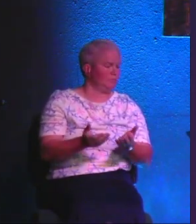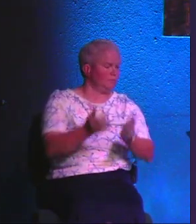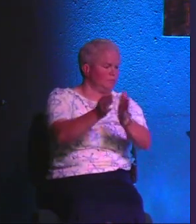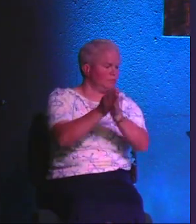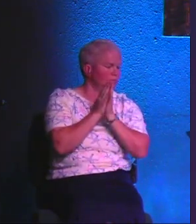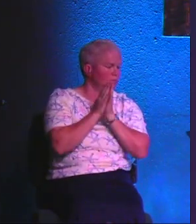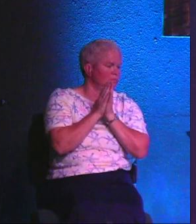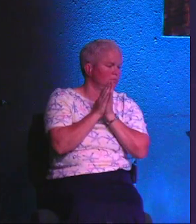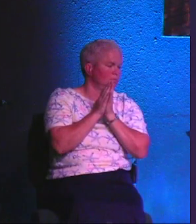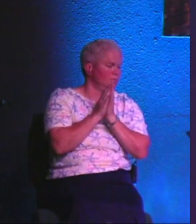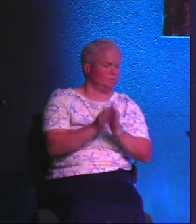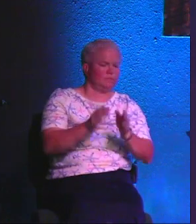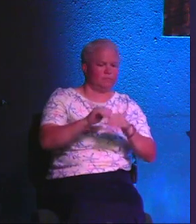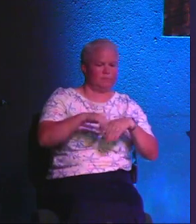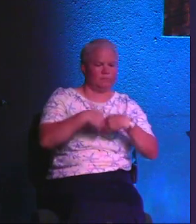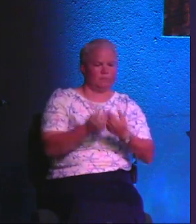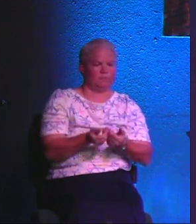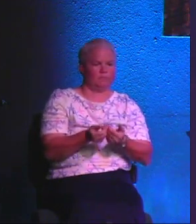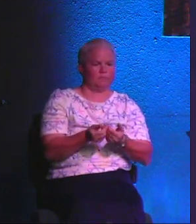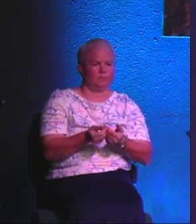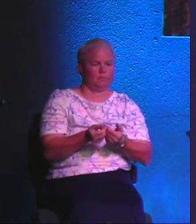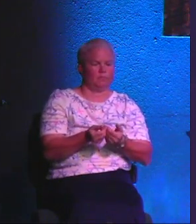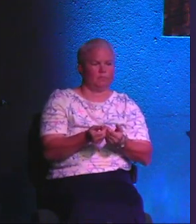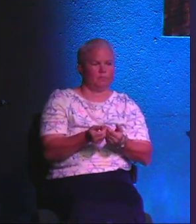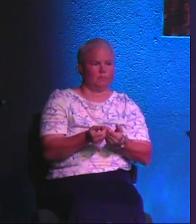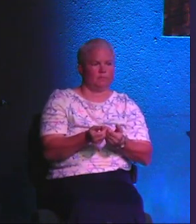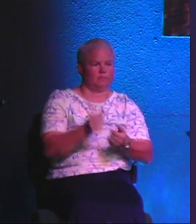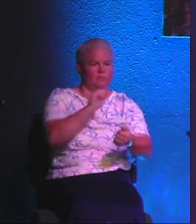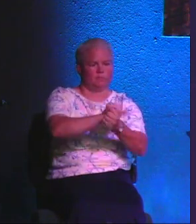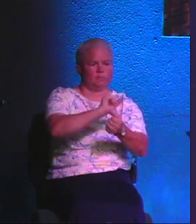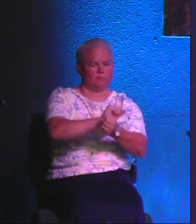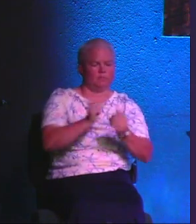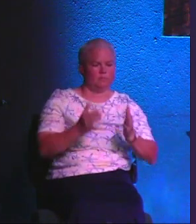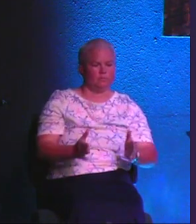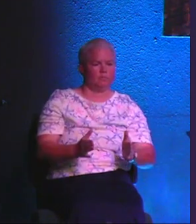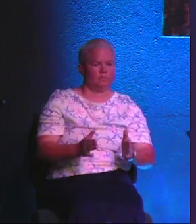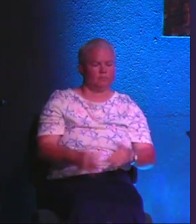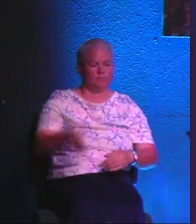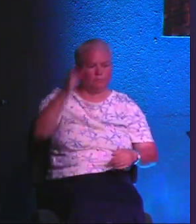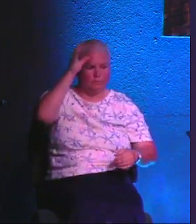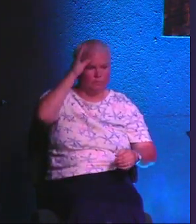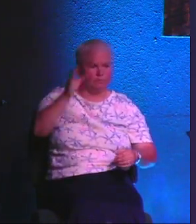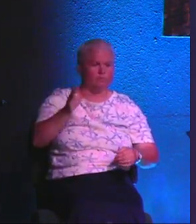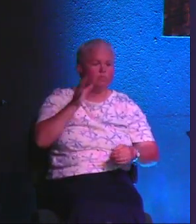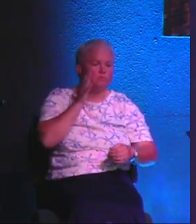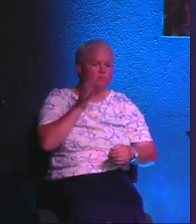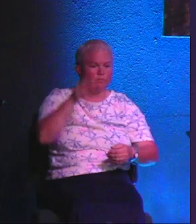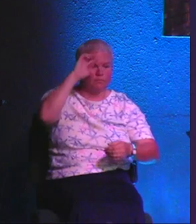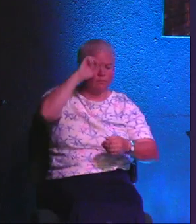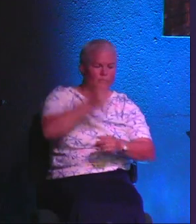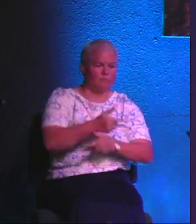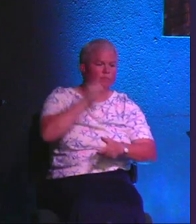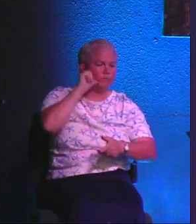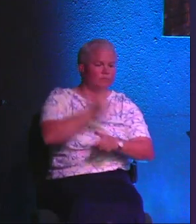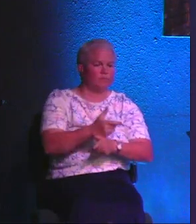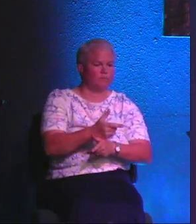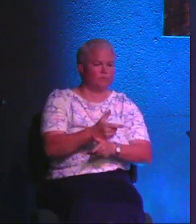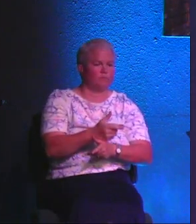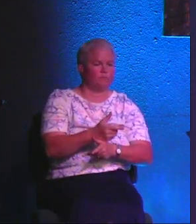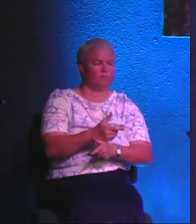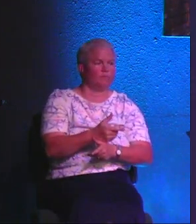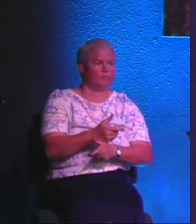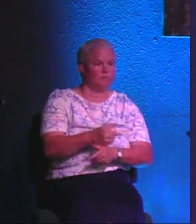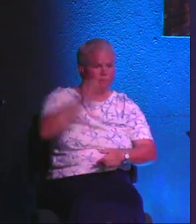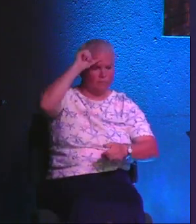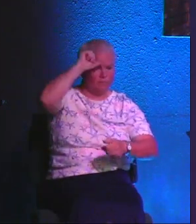an answer on how to be an employee, to be a boss, to be a mother or a father or a son or a daughter? It